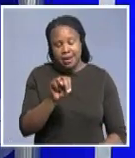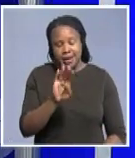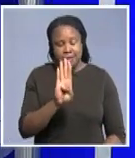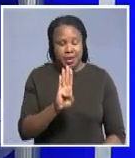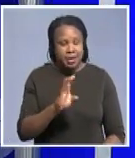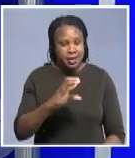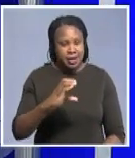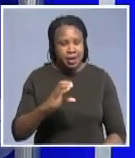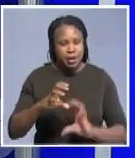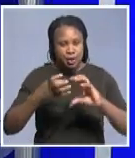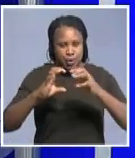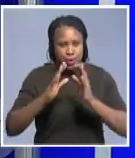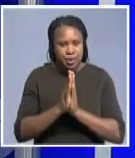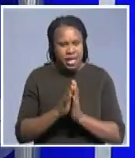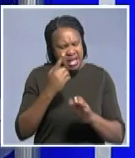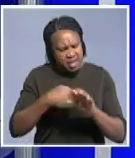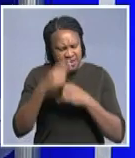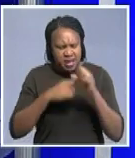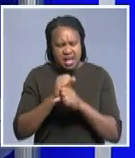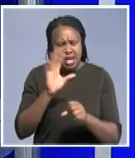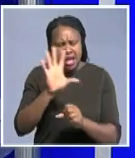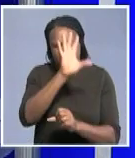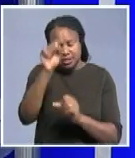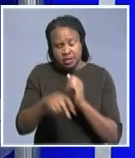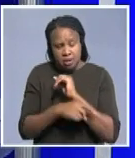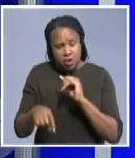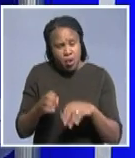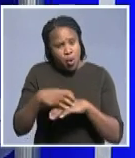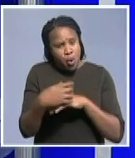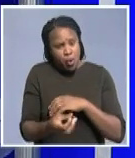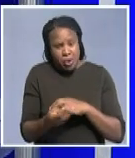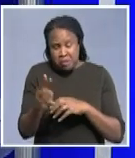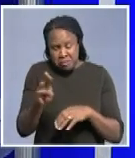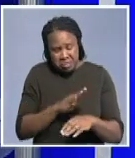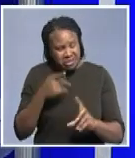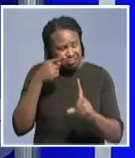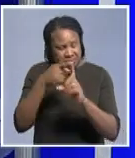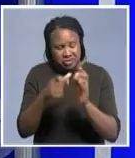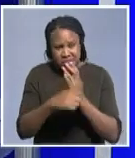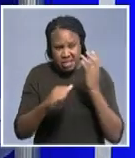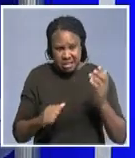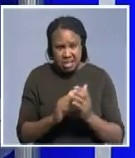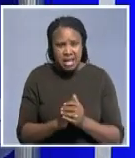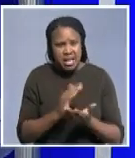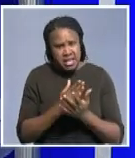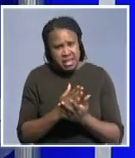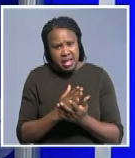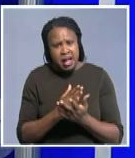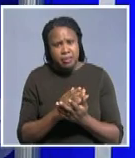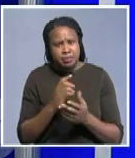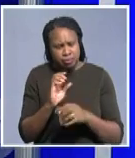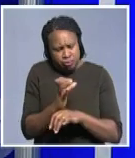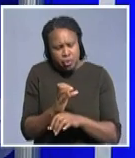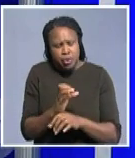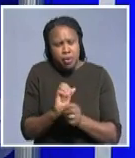every year African countries lose billions of dollars meant for taxes some analysts suggest a digital